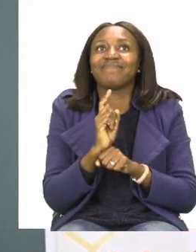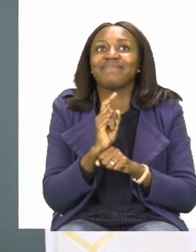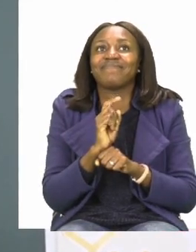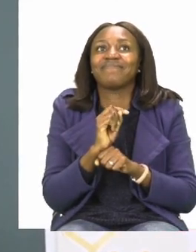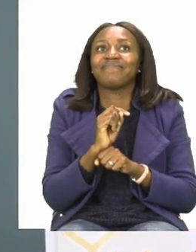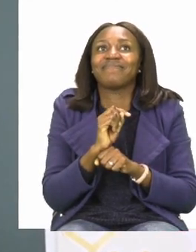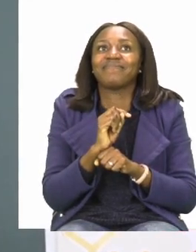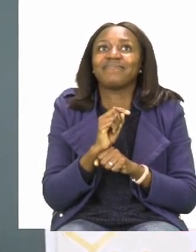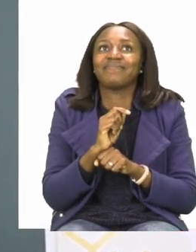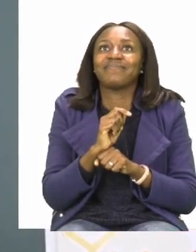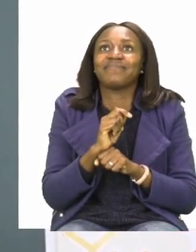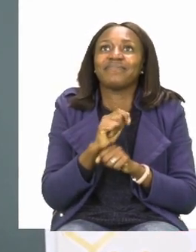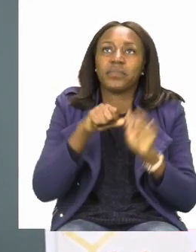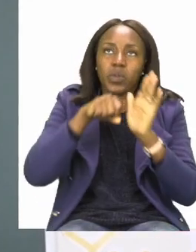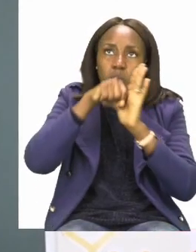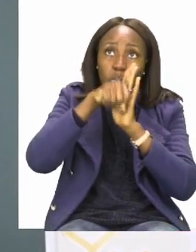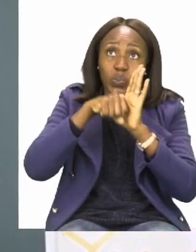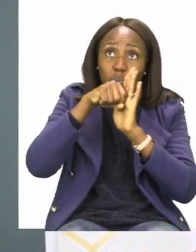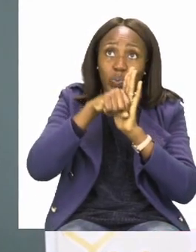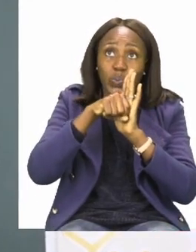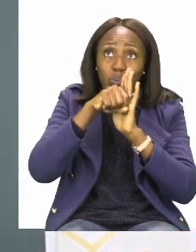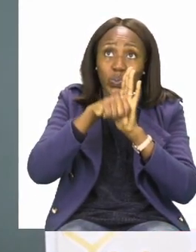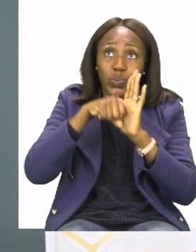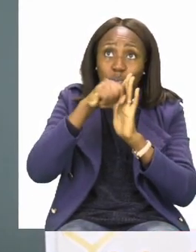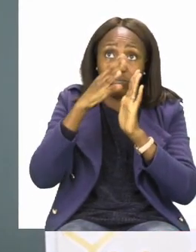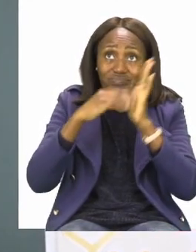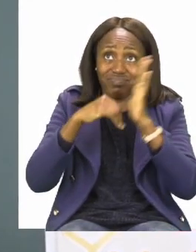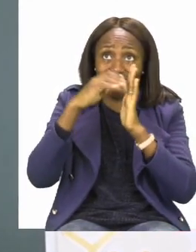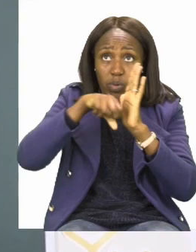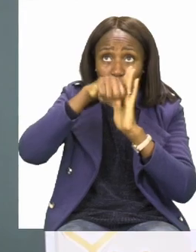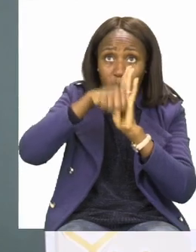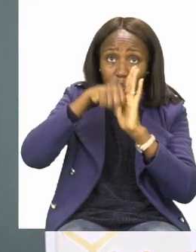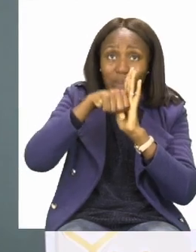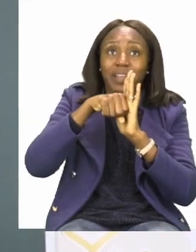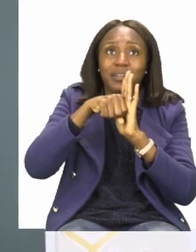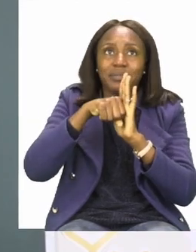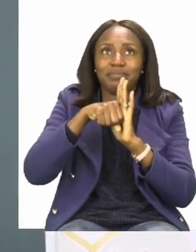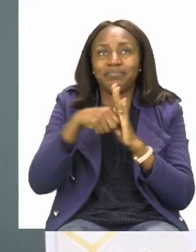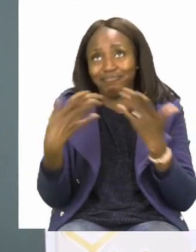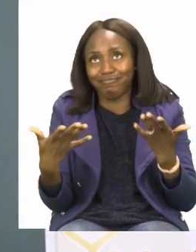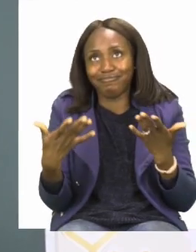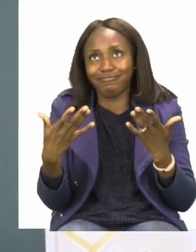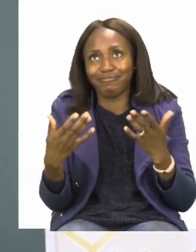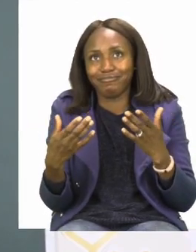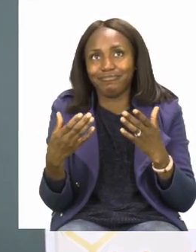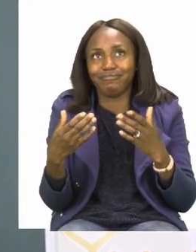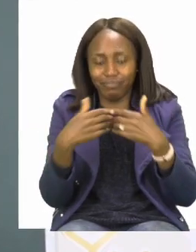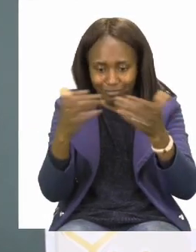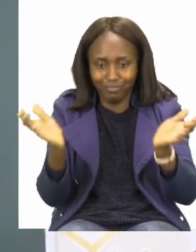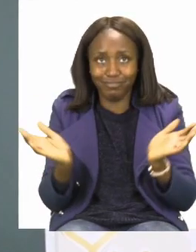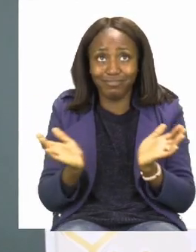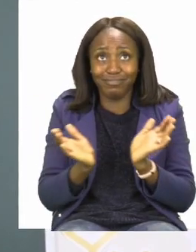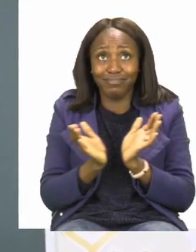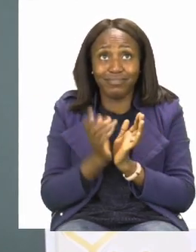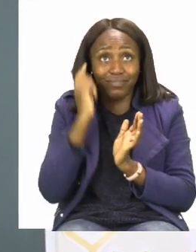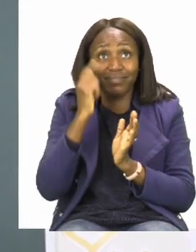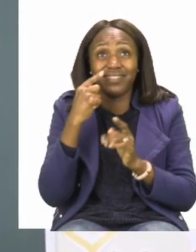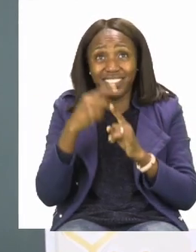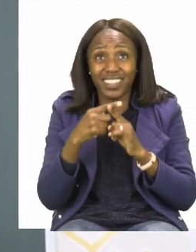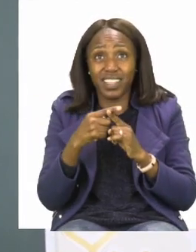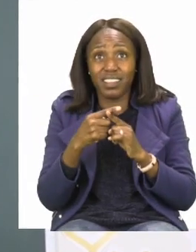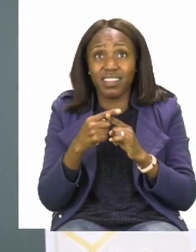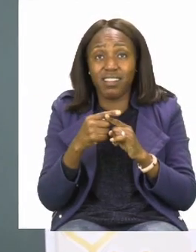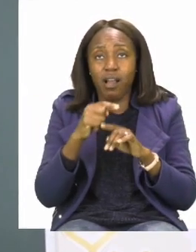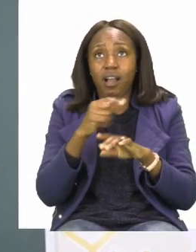going to test is the glue stick. I have my glue stick here, and I said that it was going to